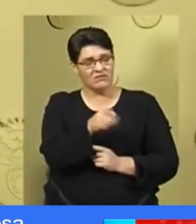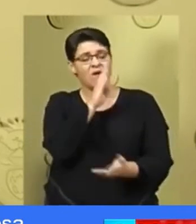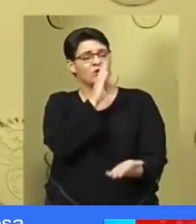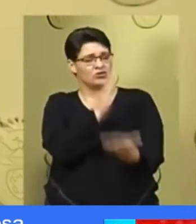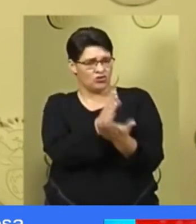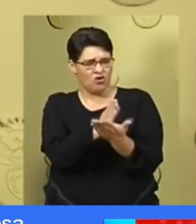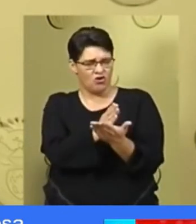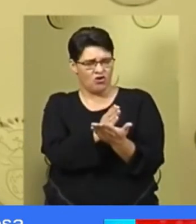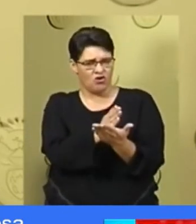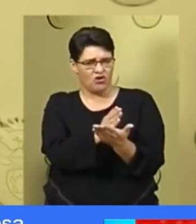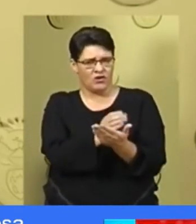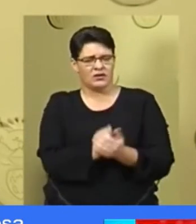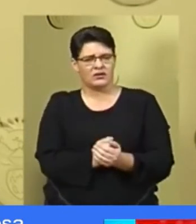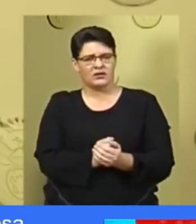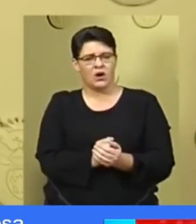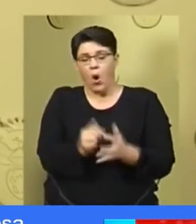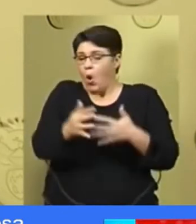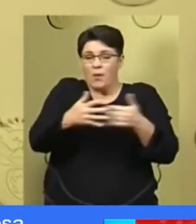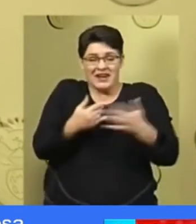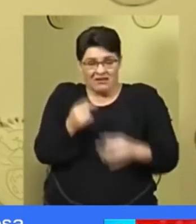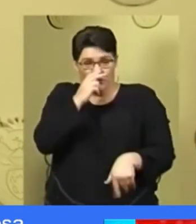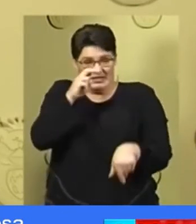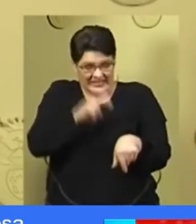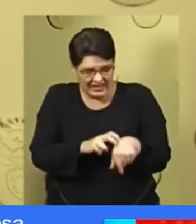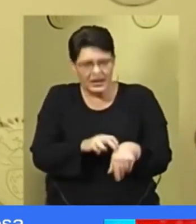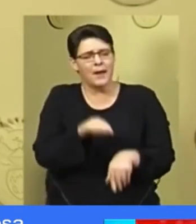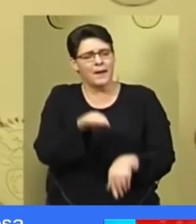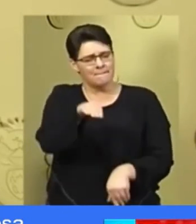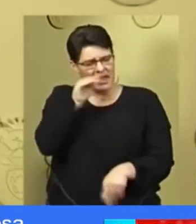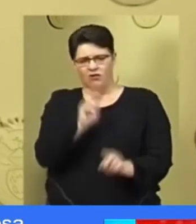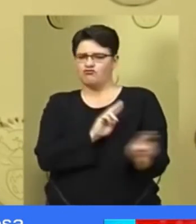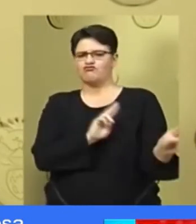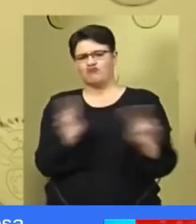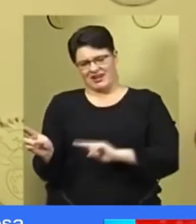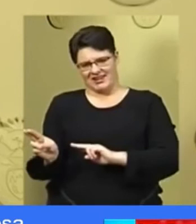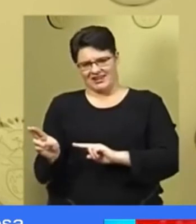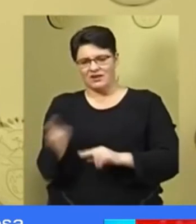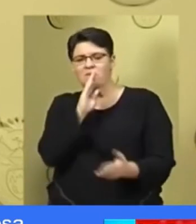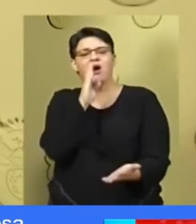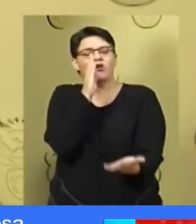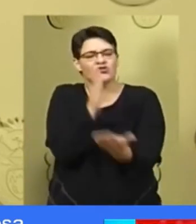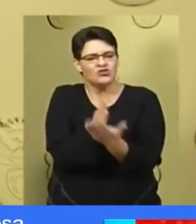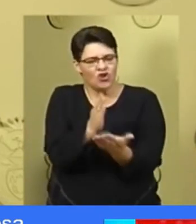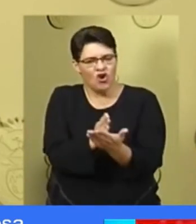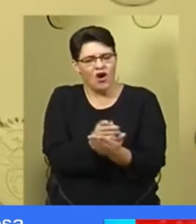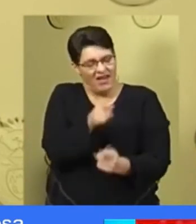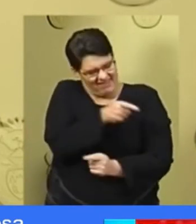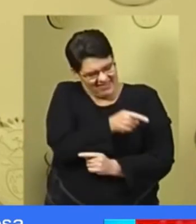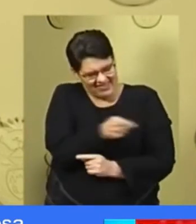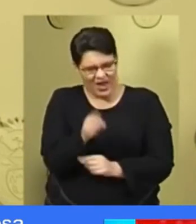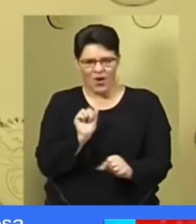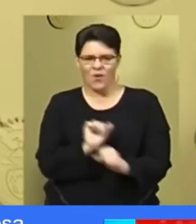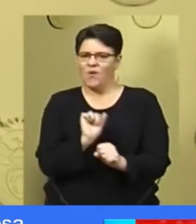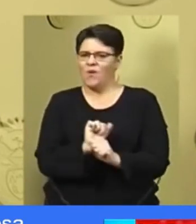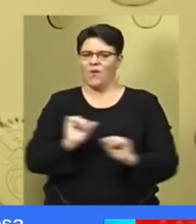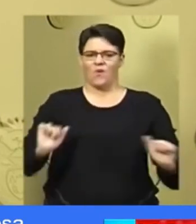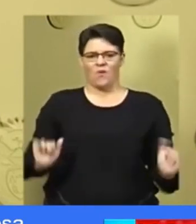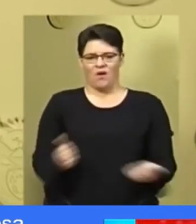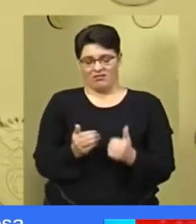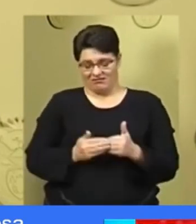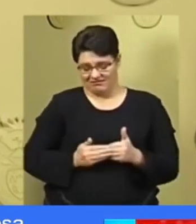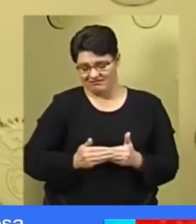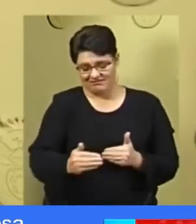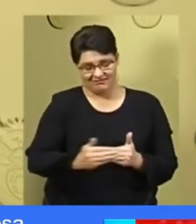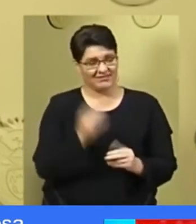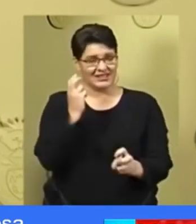the bank is ready to do whatever it takes to ensure the financial sector operates well during this